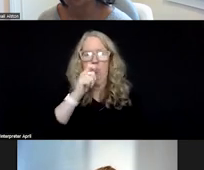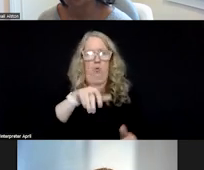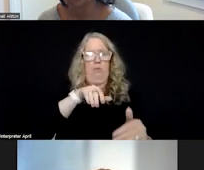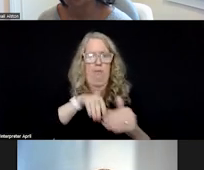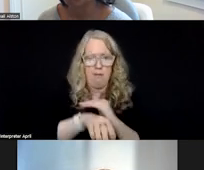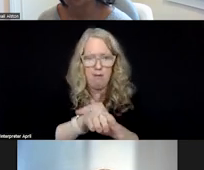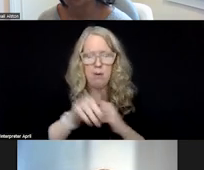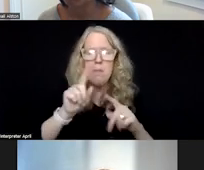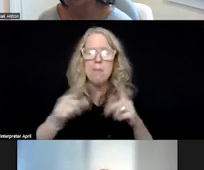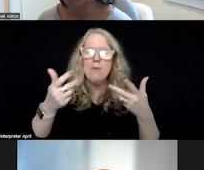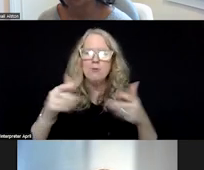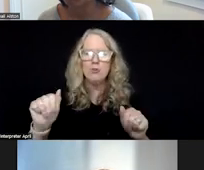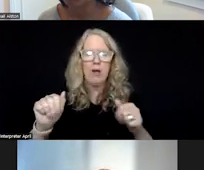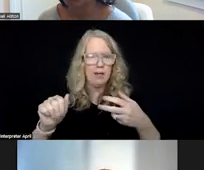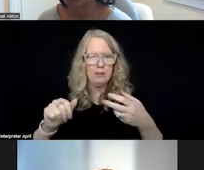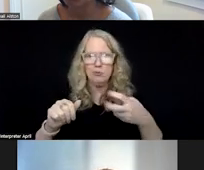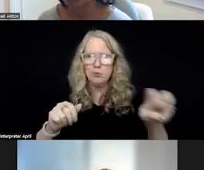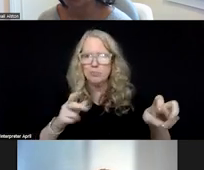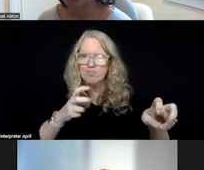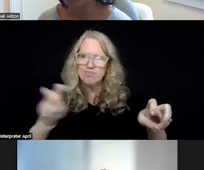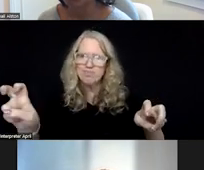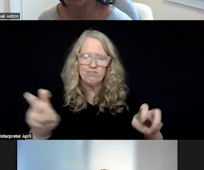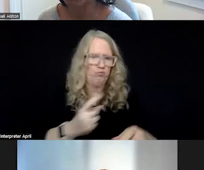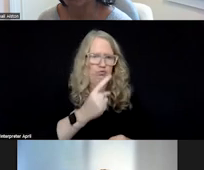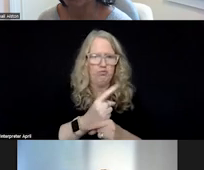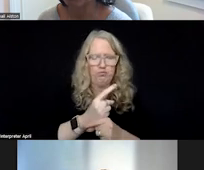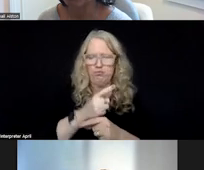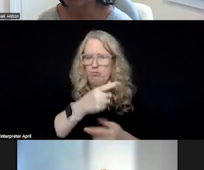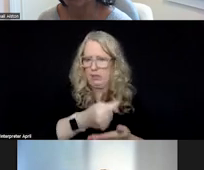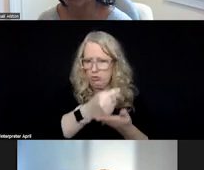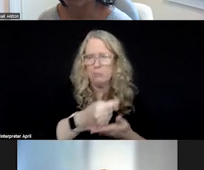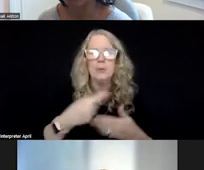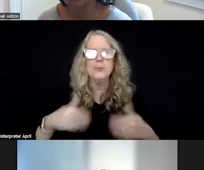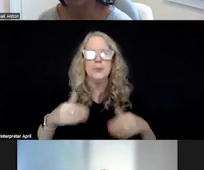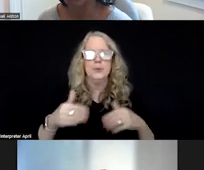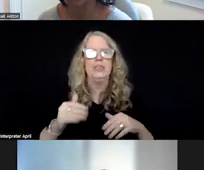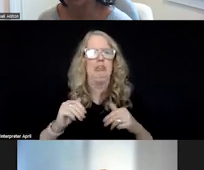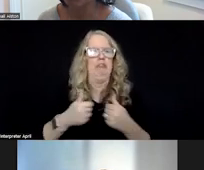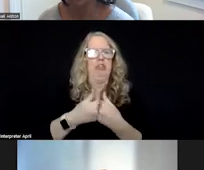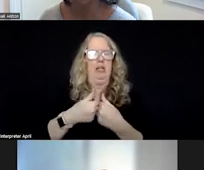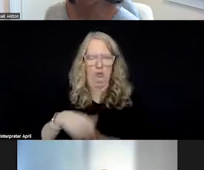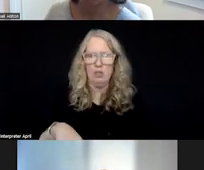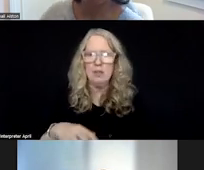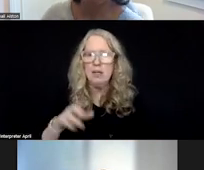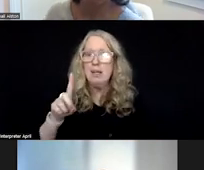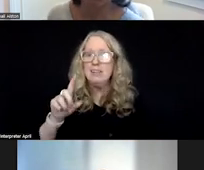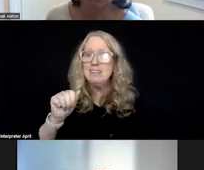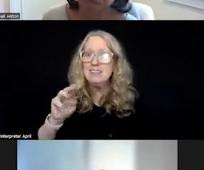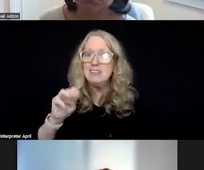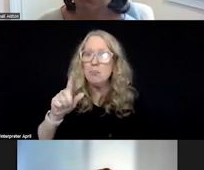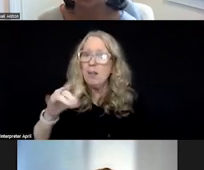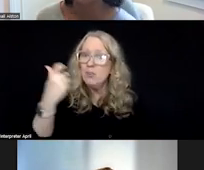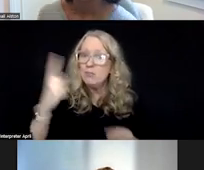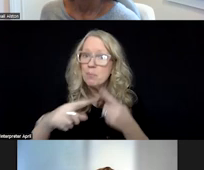we're going to try and get them to the right type of treatment. And that has been a challenge. So Molly, do you have anything to add on